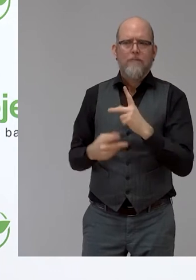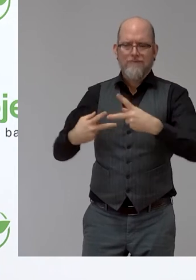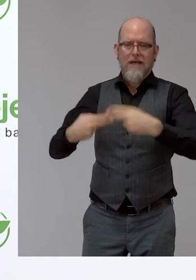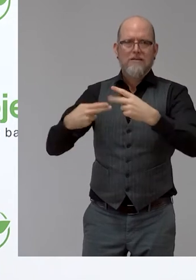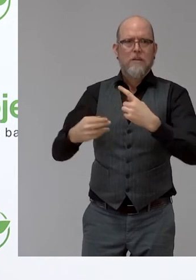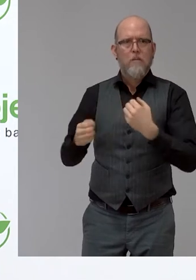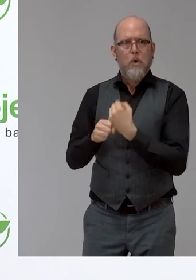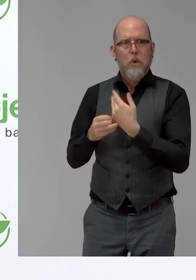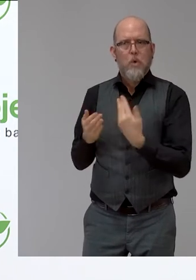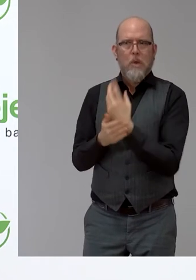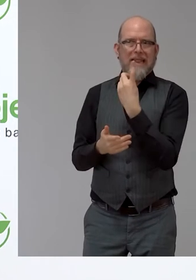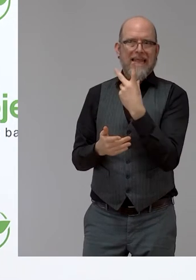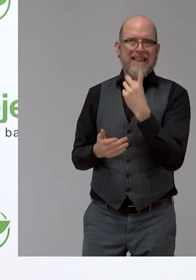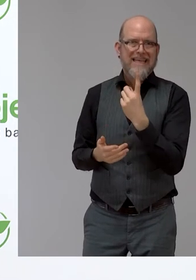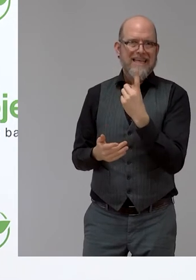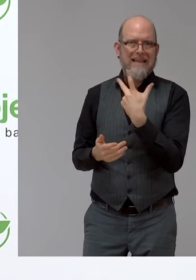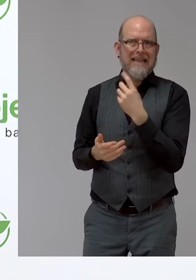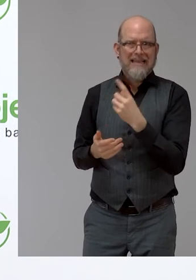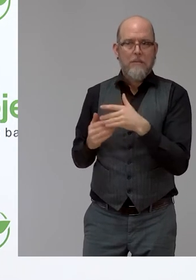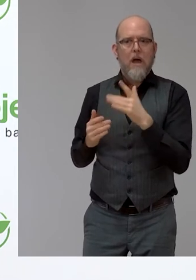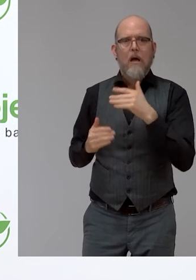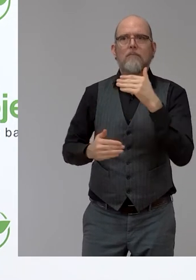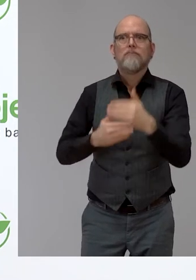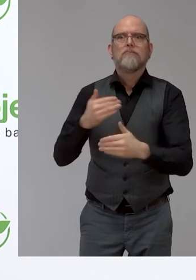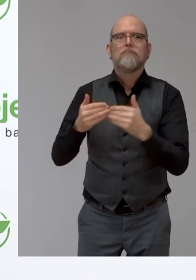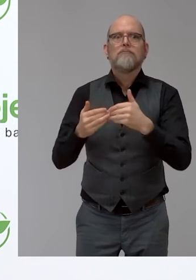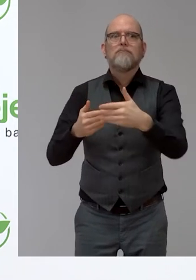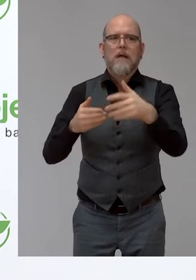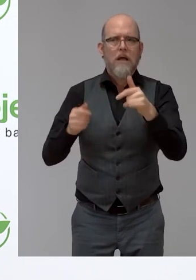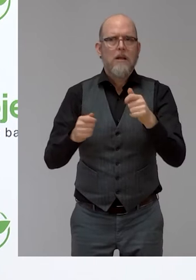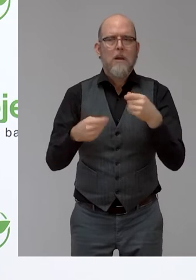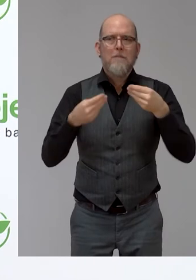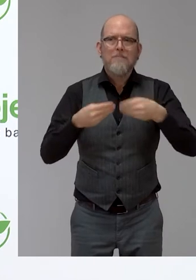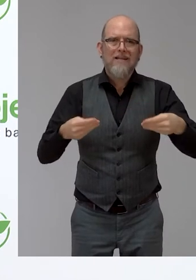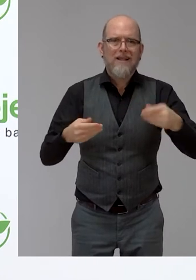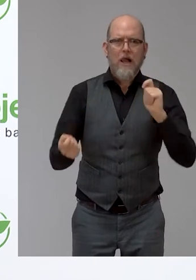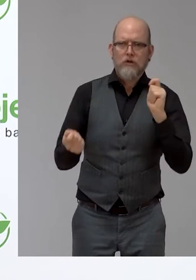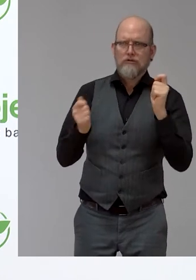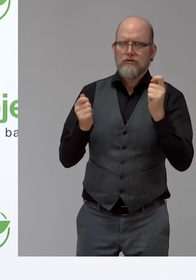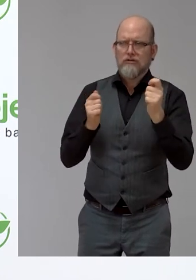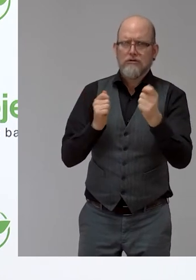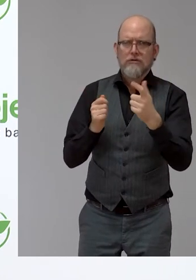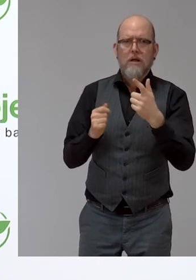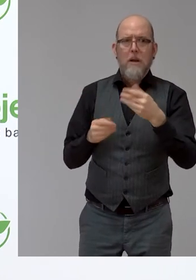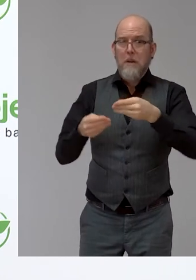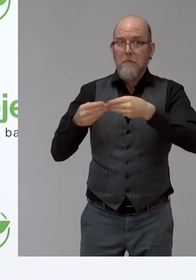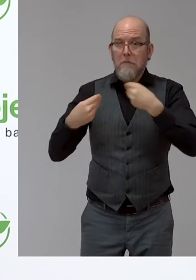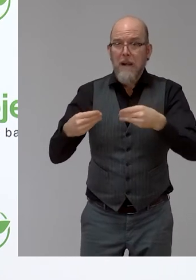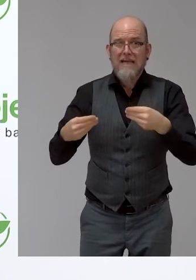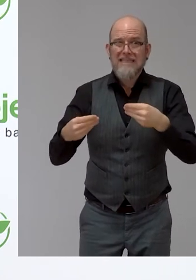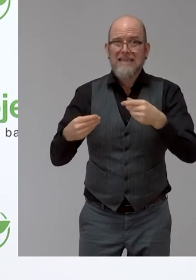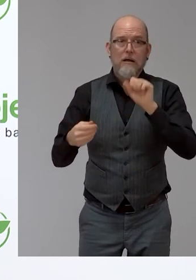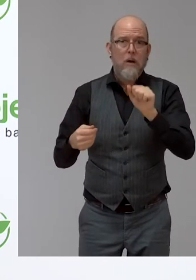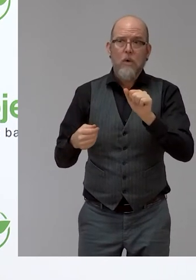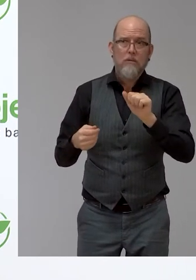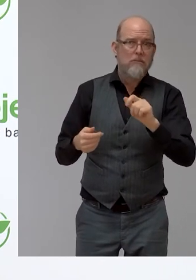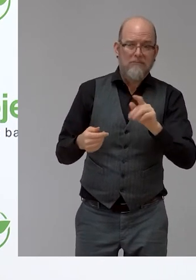There have been also some changes in the material used. It's not possible to 3D print not only plastics but also ceramics, metal